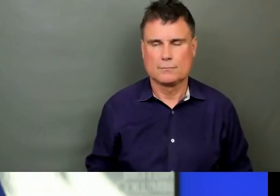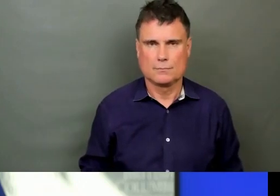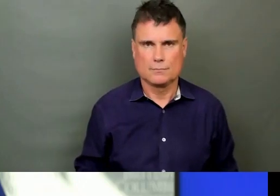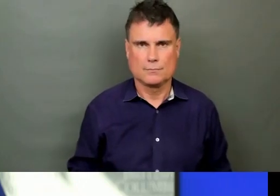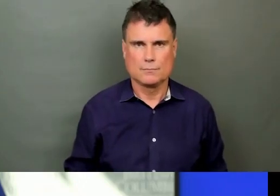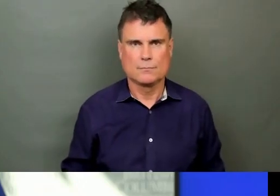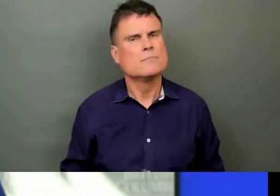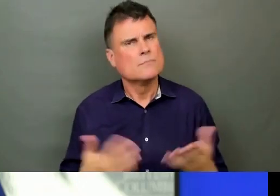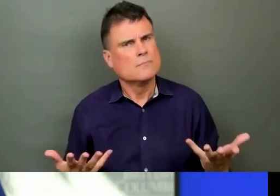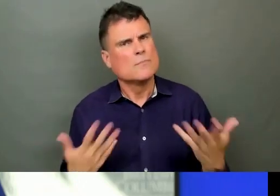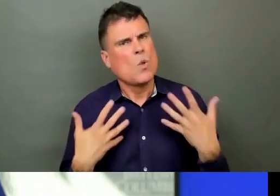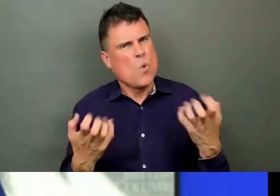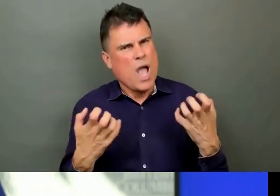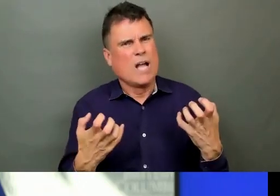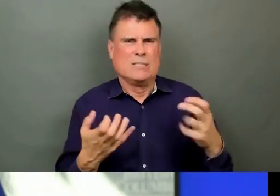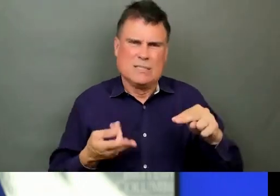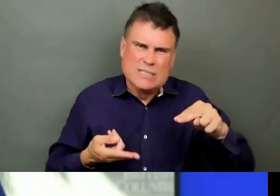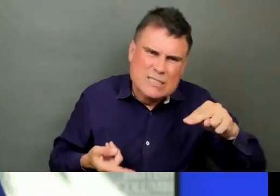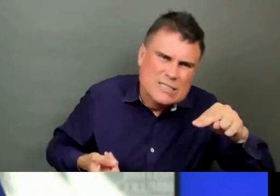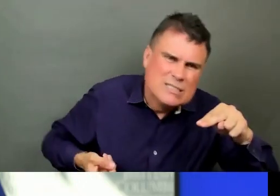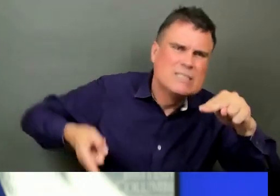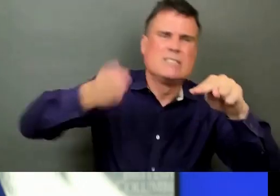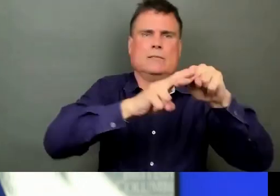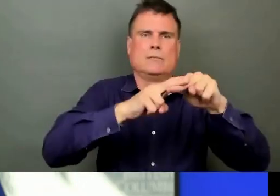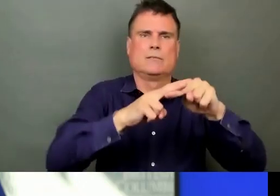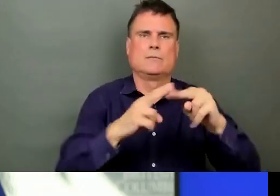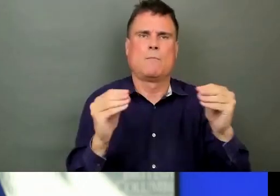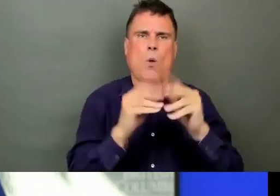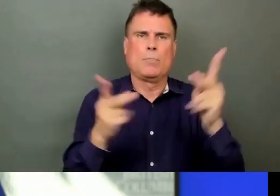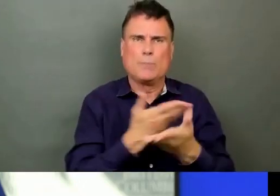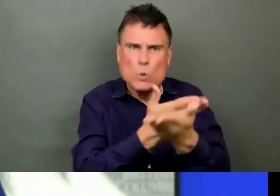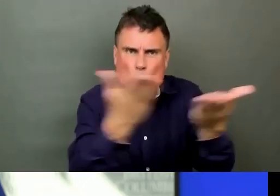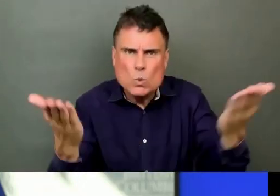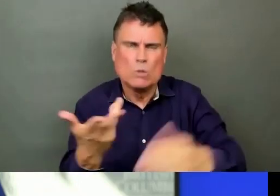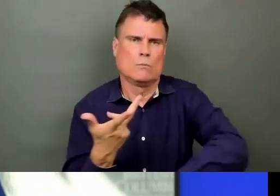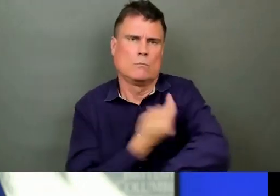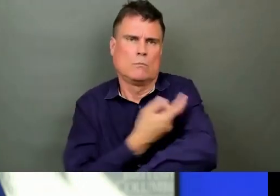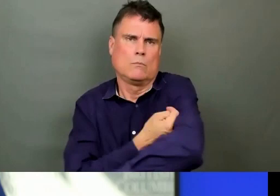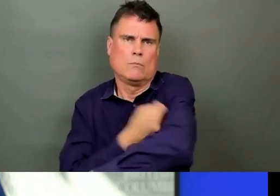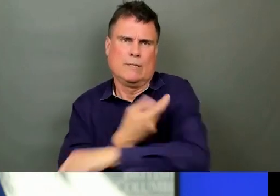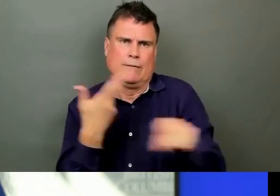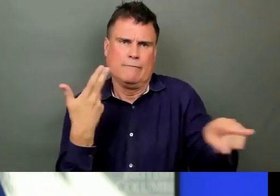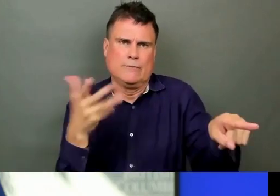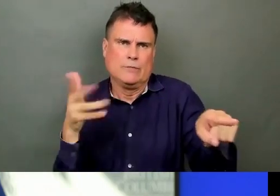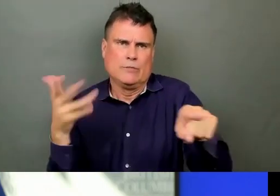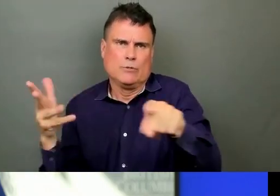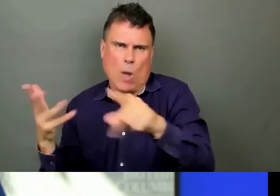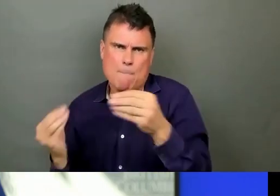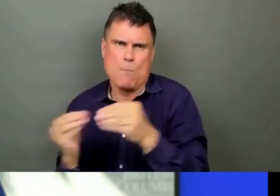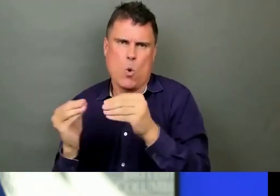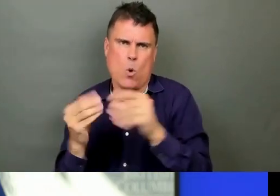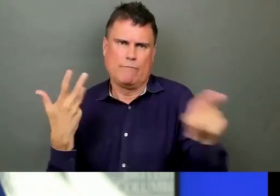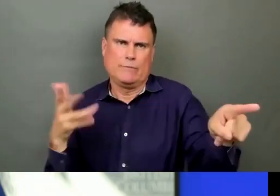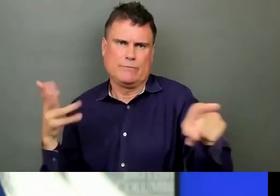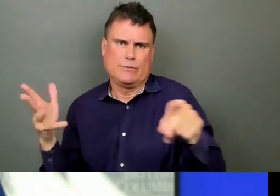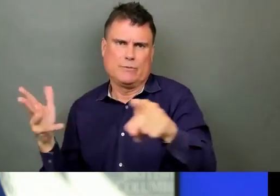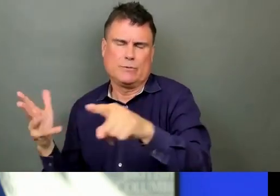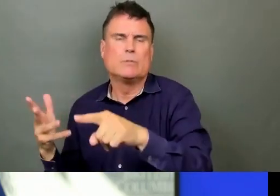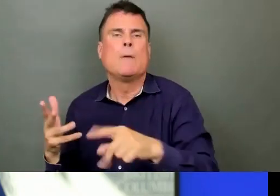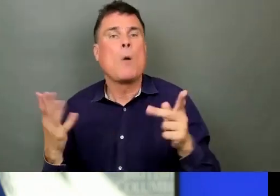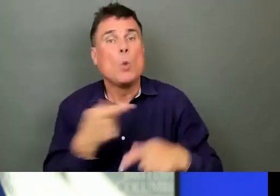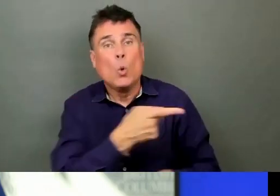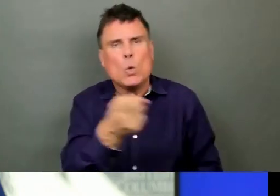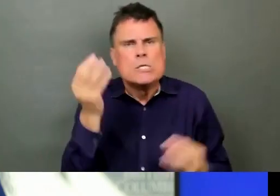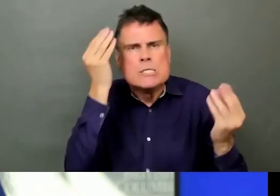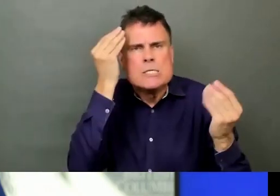do is take the multiple opportunities they have to get immunized this weekend on Vancouver Island. Either if they're eligible for dose two or for